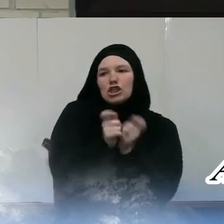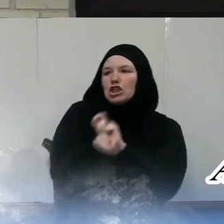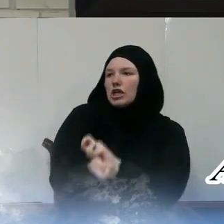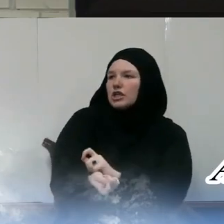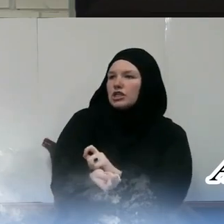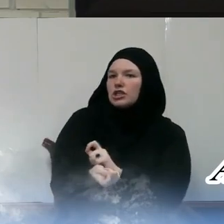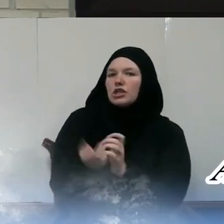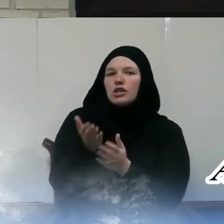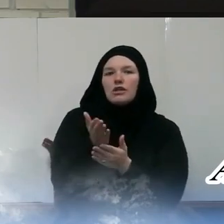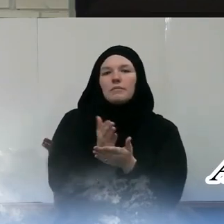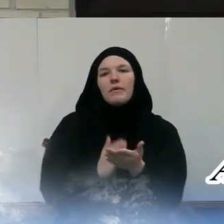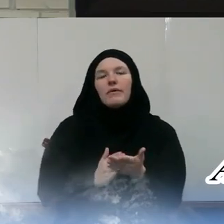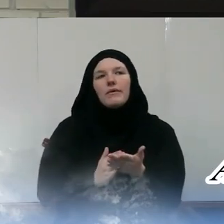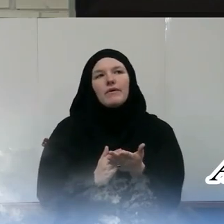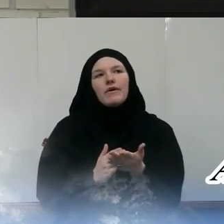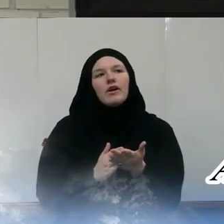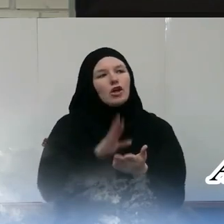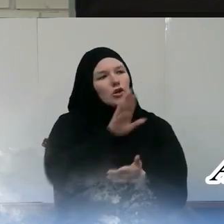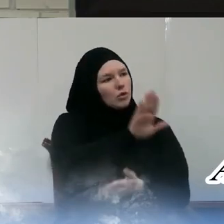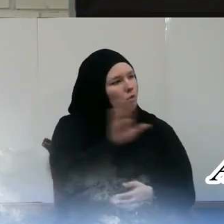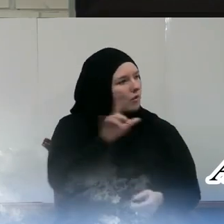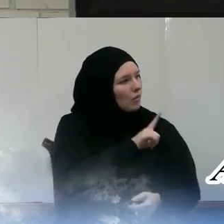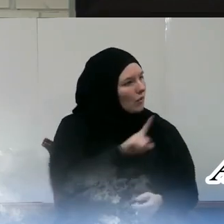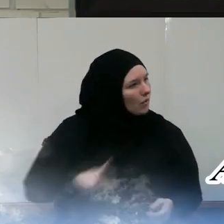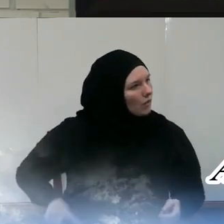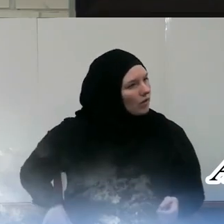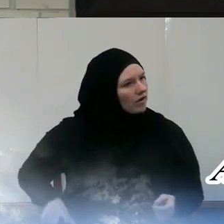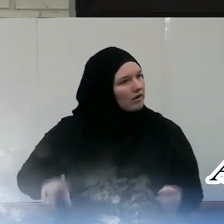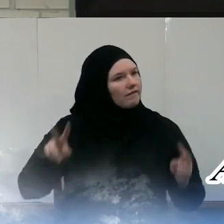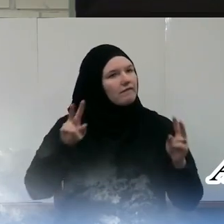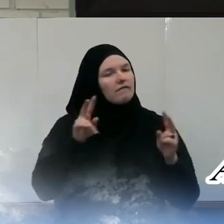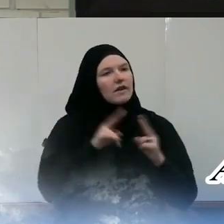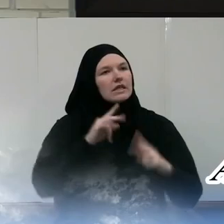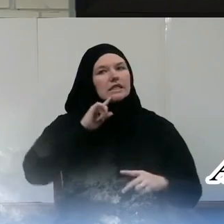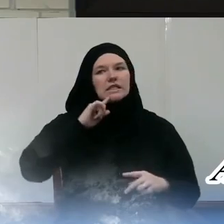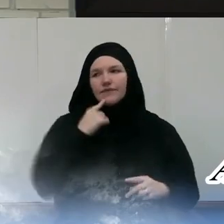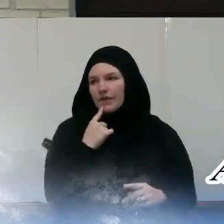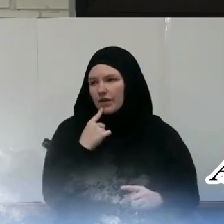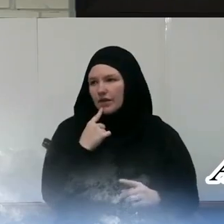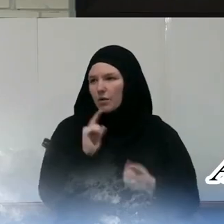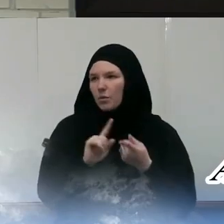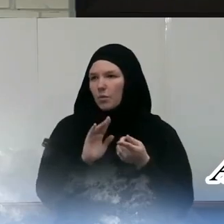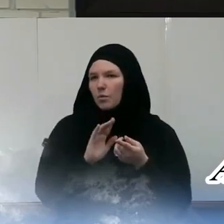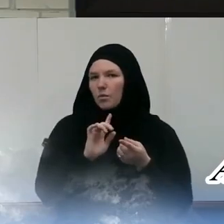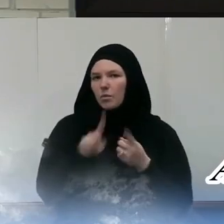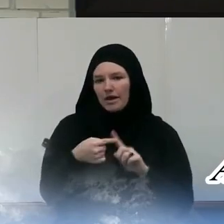shadeedul iqab Your lord Is very severe When it comes to punishment